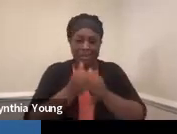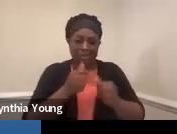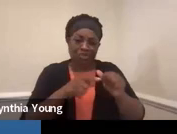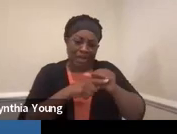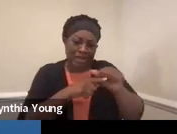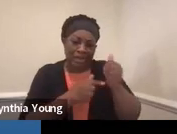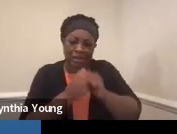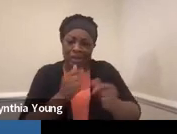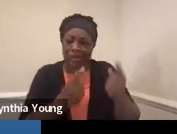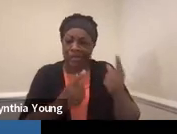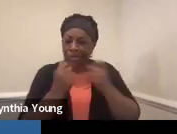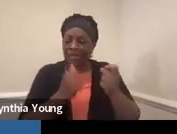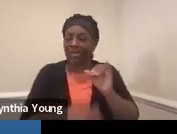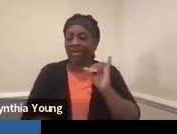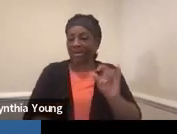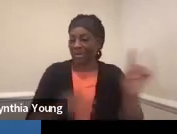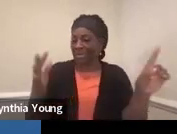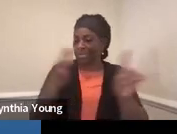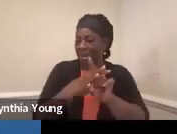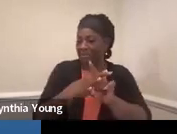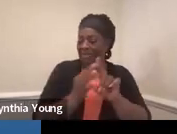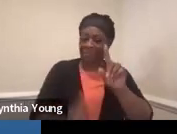have. Oh, here's Titus. Awesome.